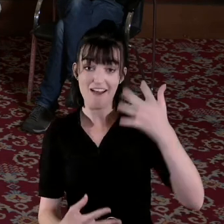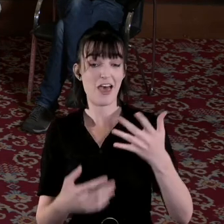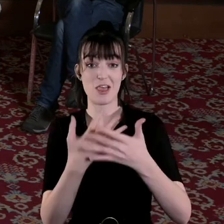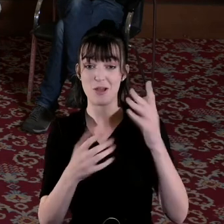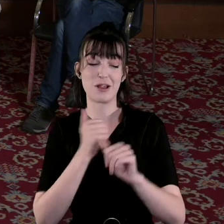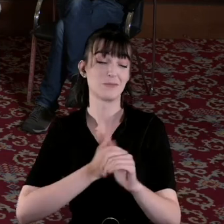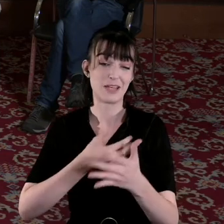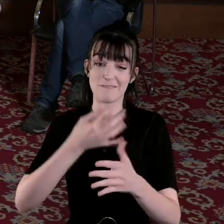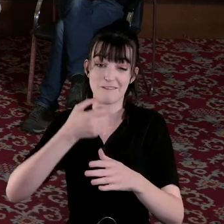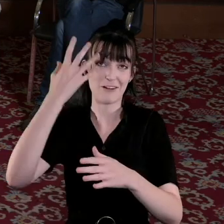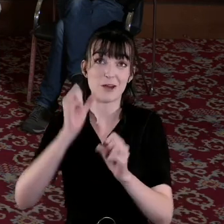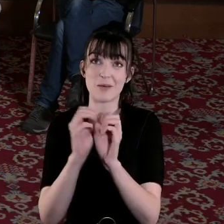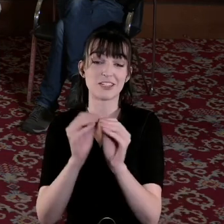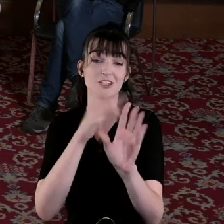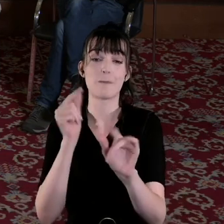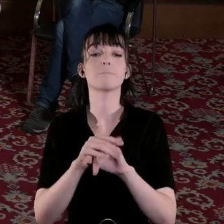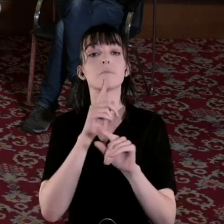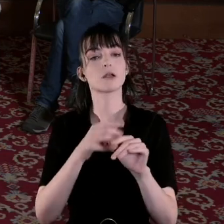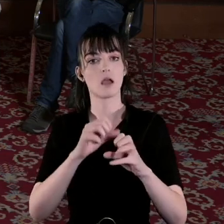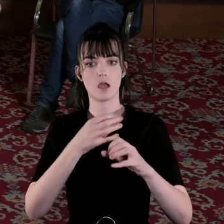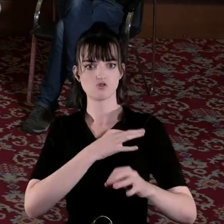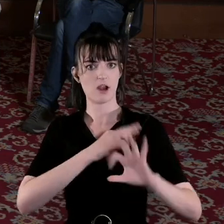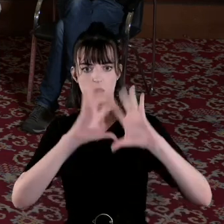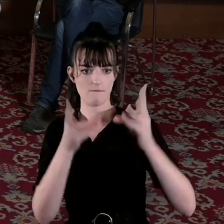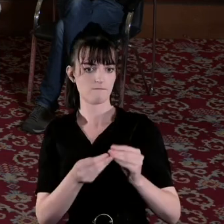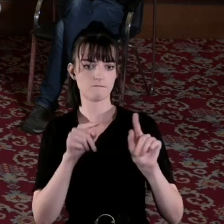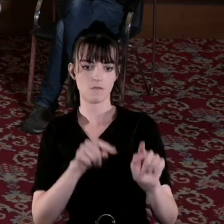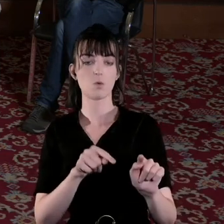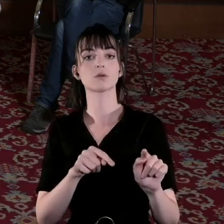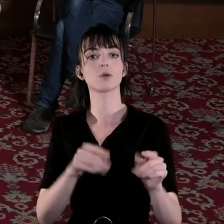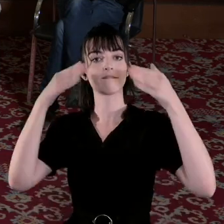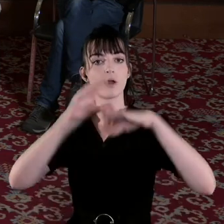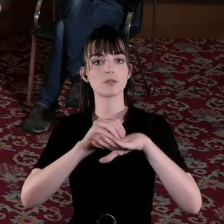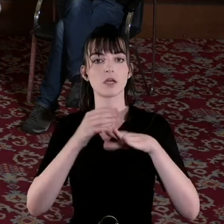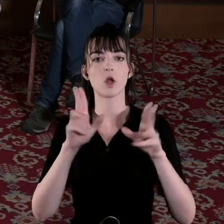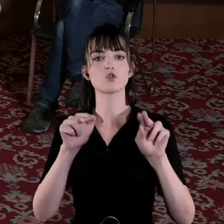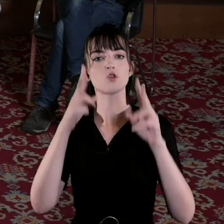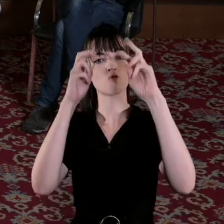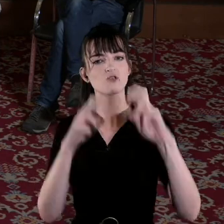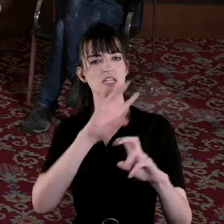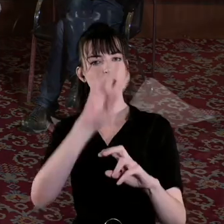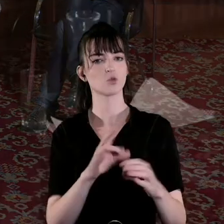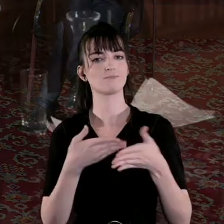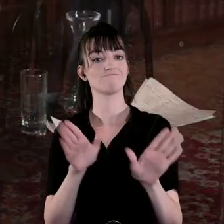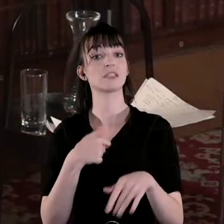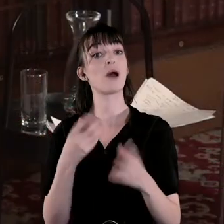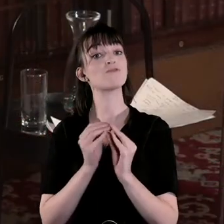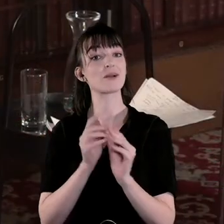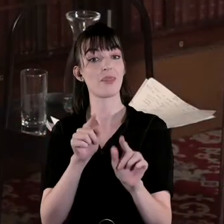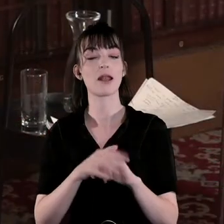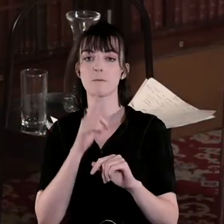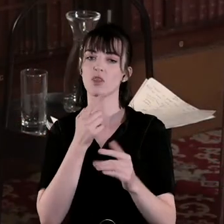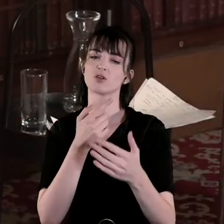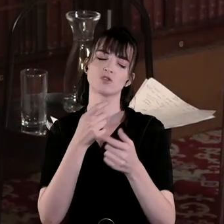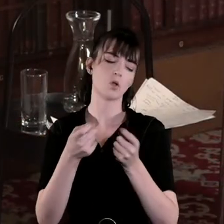it gives a good overview and we were very much focusing on opening up new research questions so I would recommend that but there's so